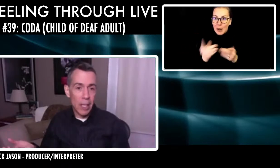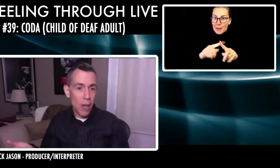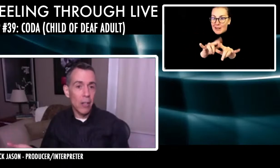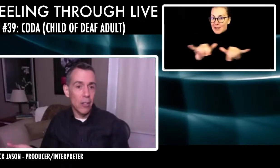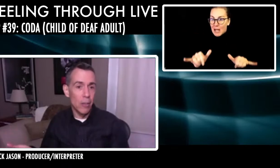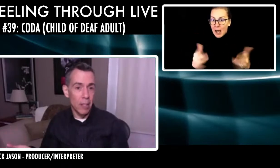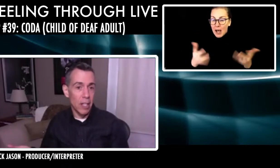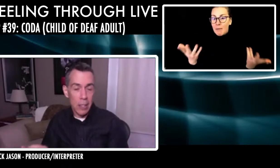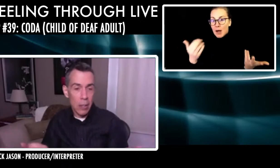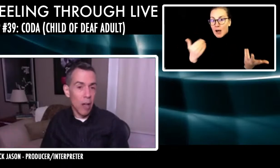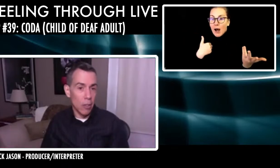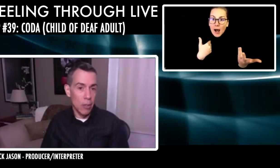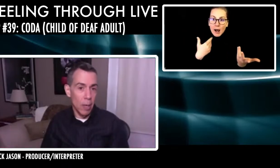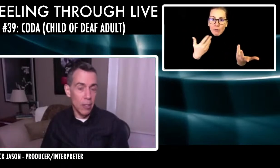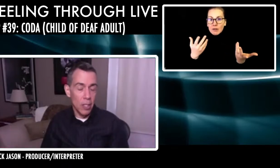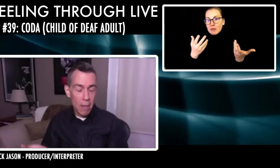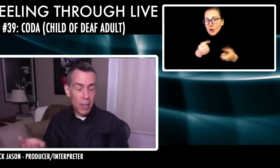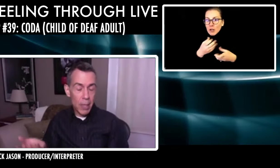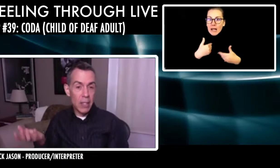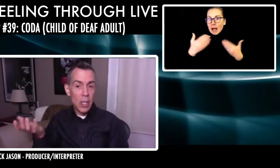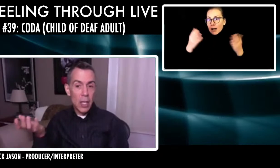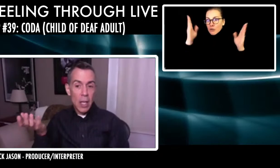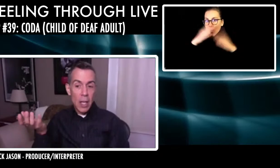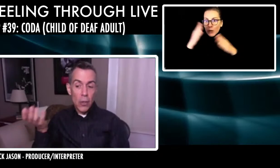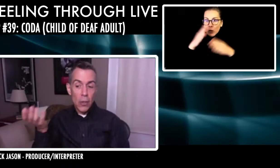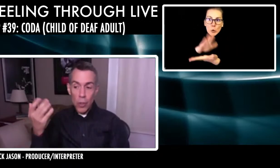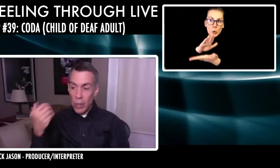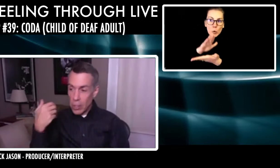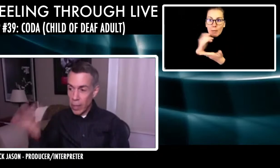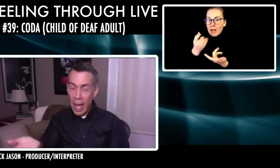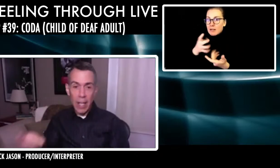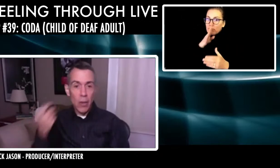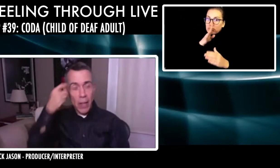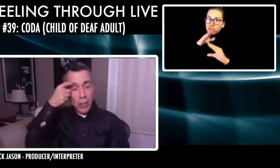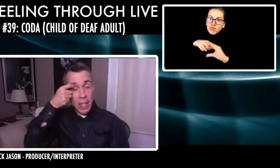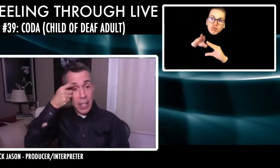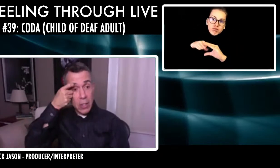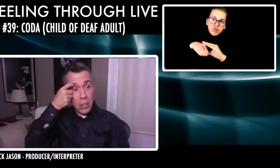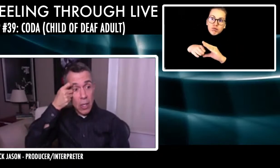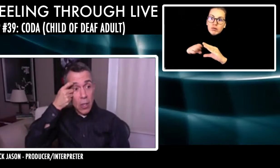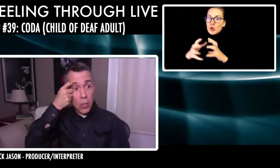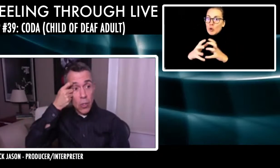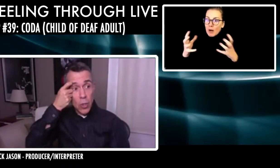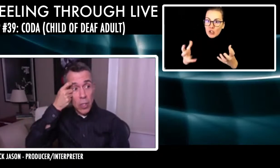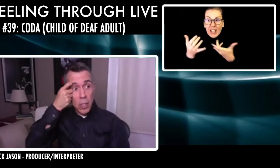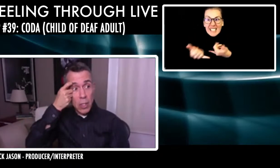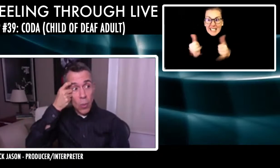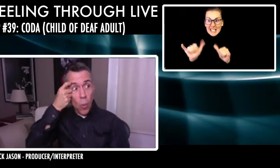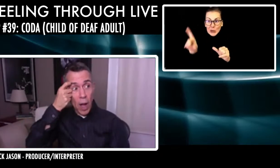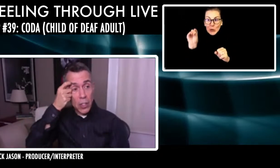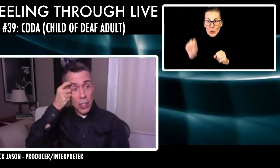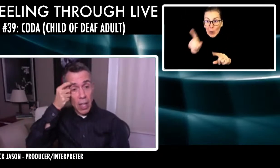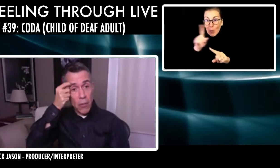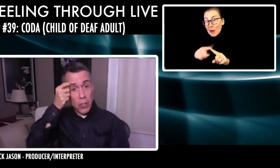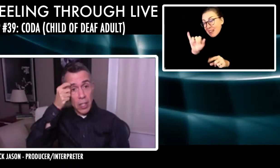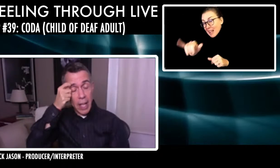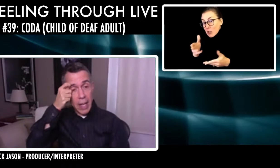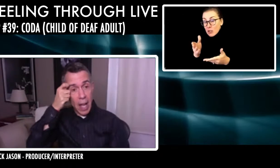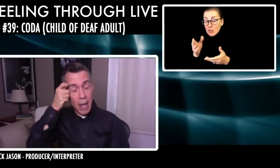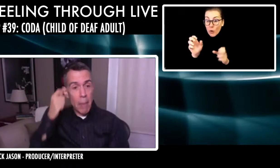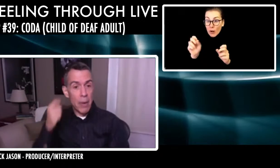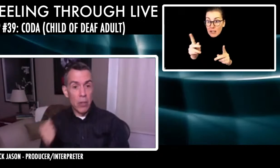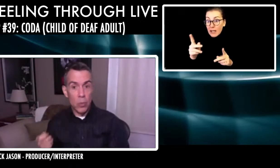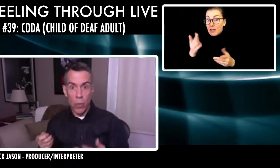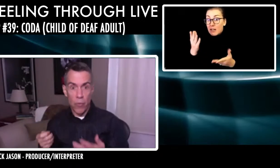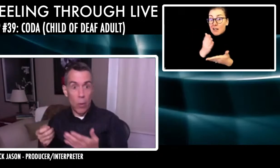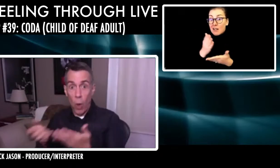school because I talked too much. I still talk too much because you're told it's okay. You know, other kids couldn't watch television late